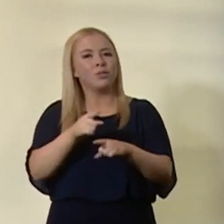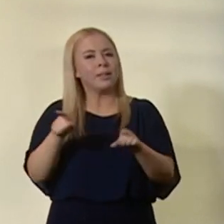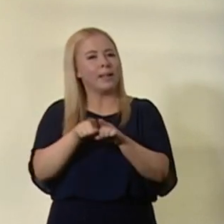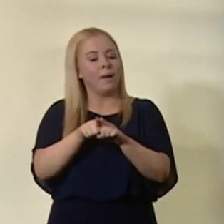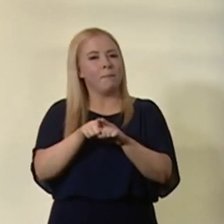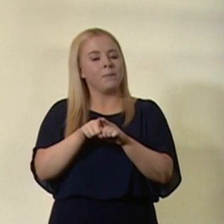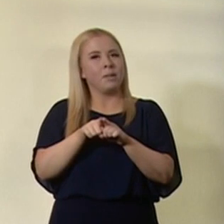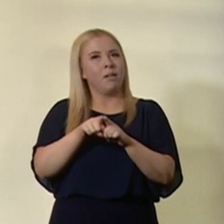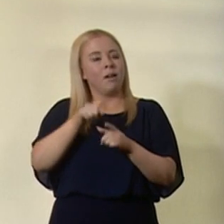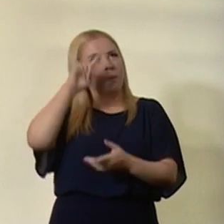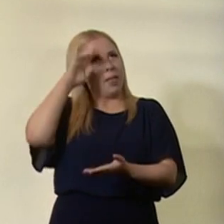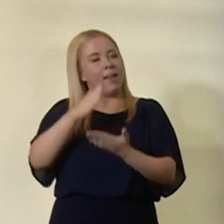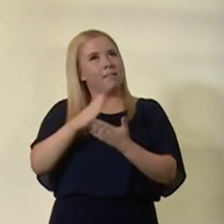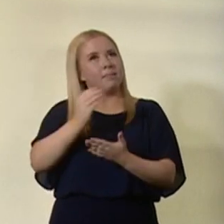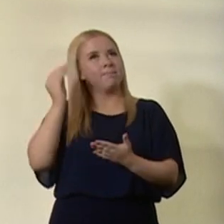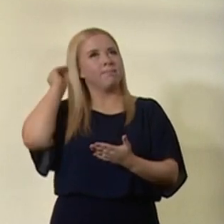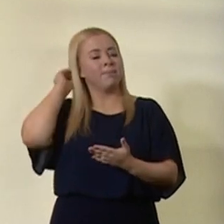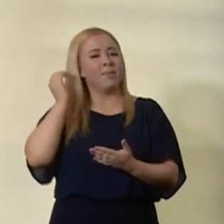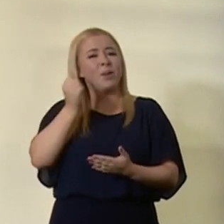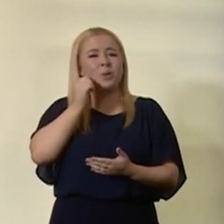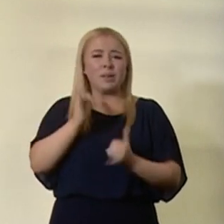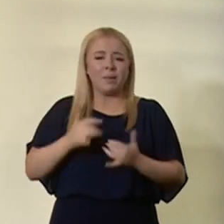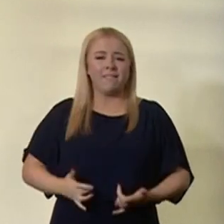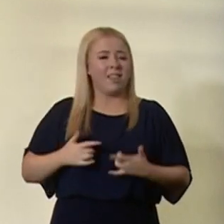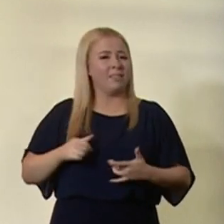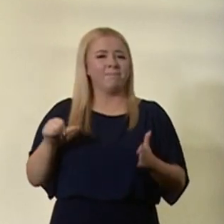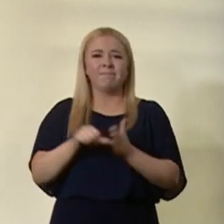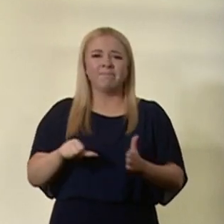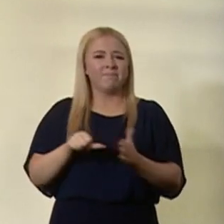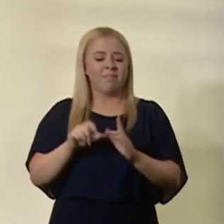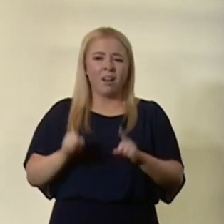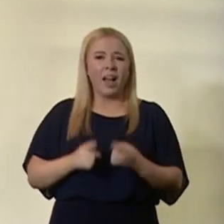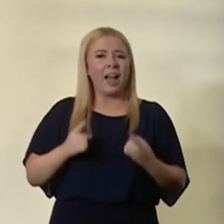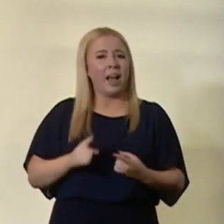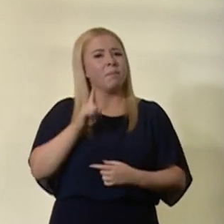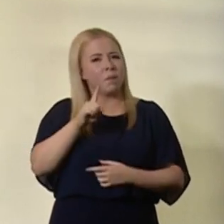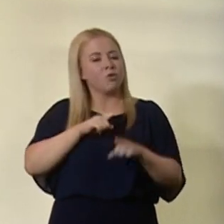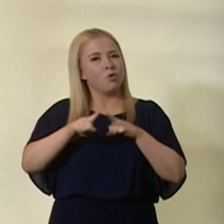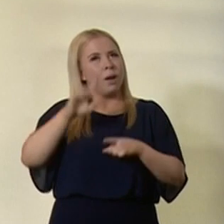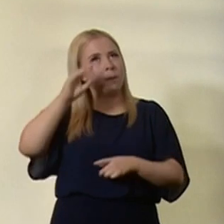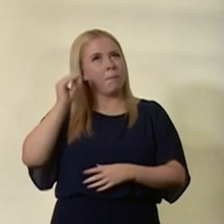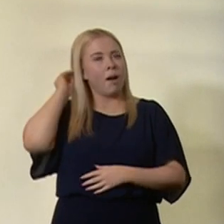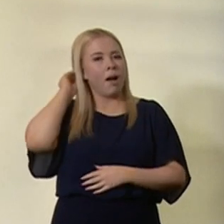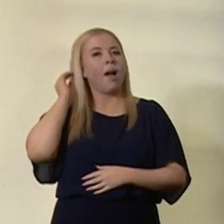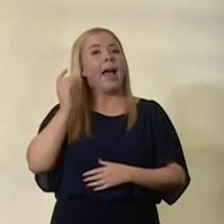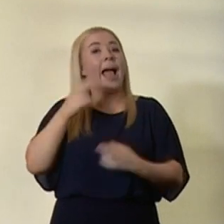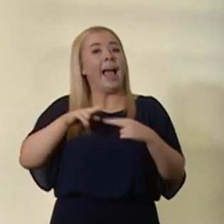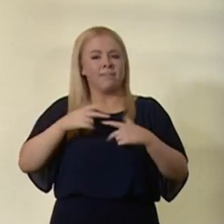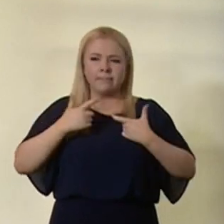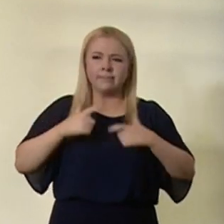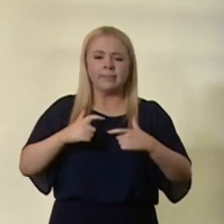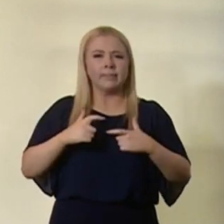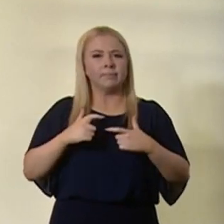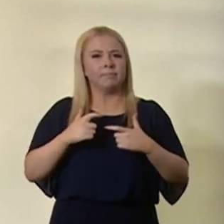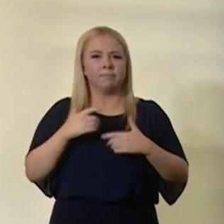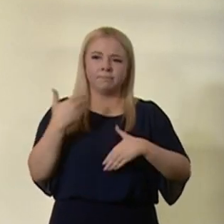keep faith with in the moments when it all feels too hard, is this. If we stick with it, and above all, if we stick